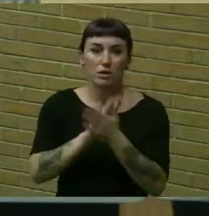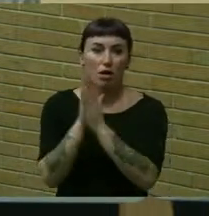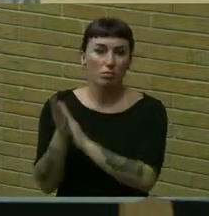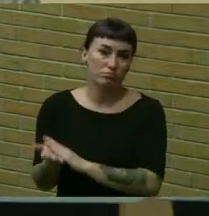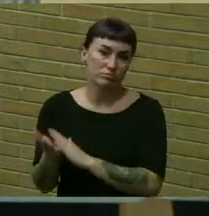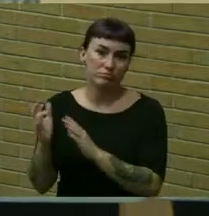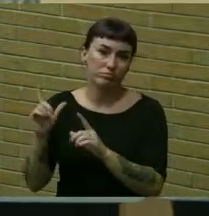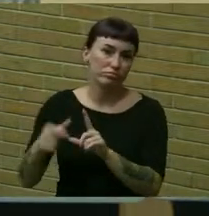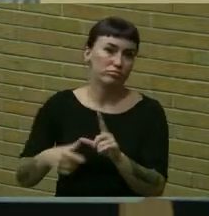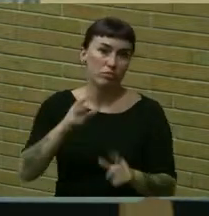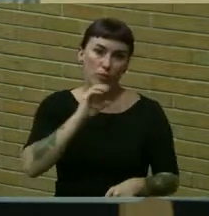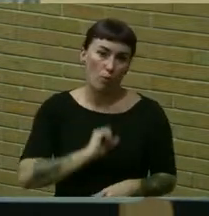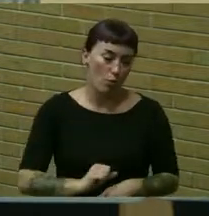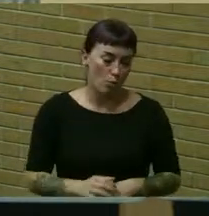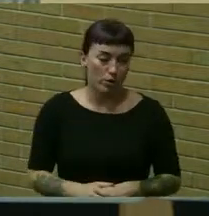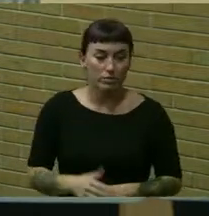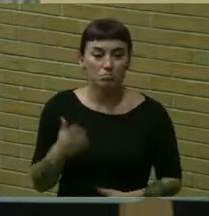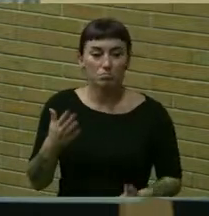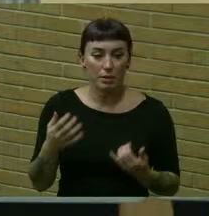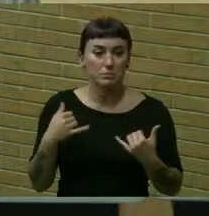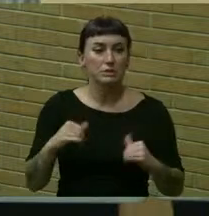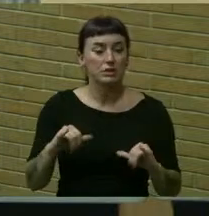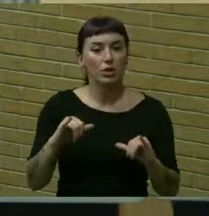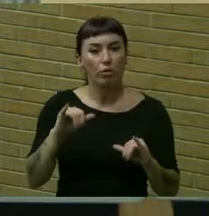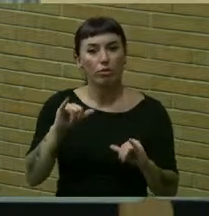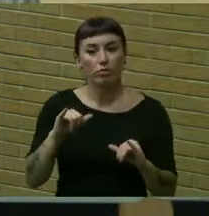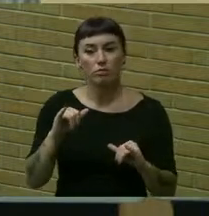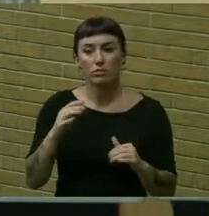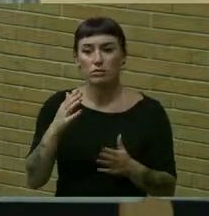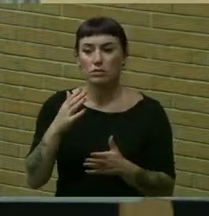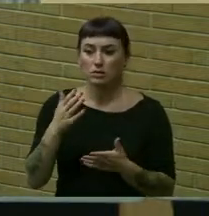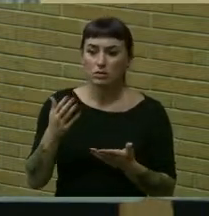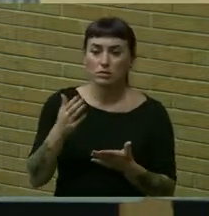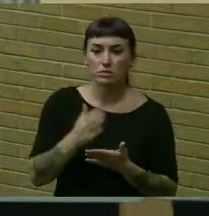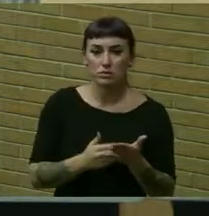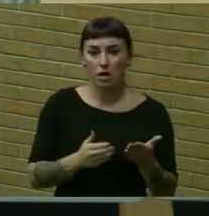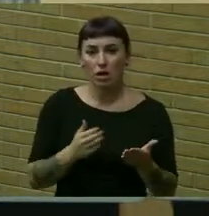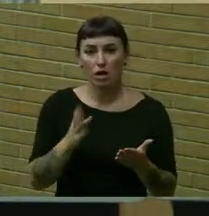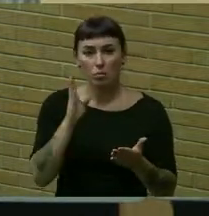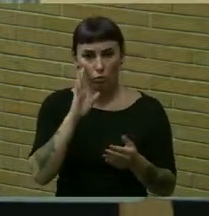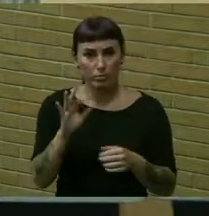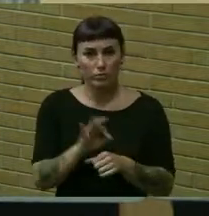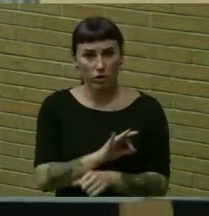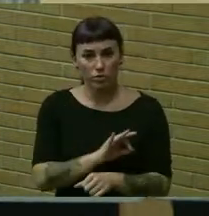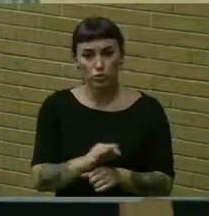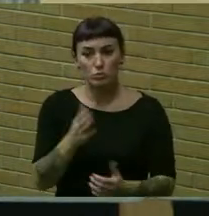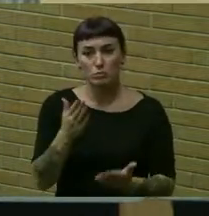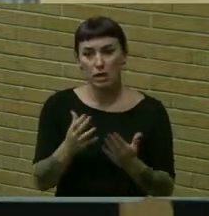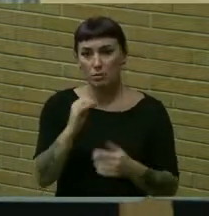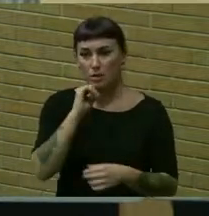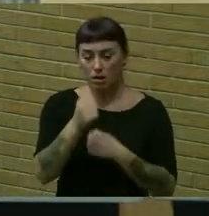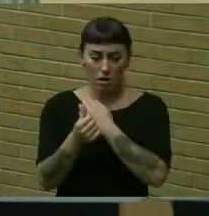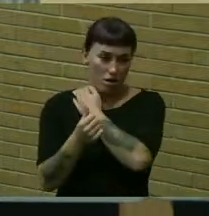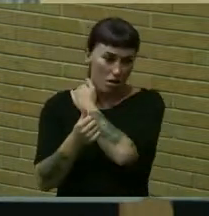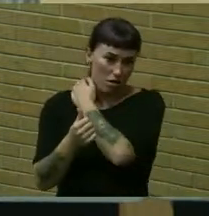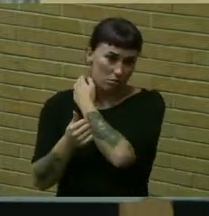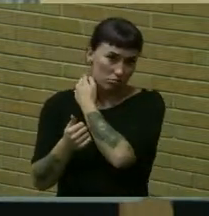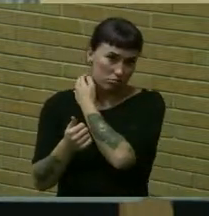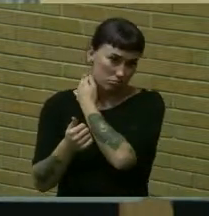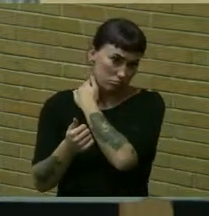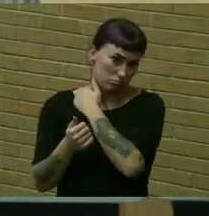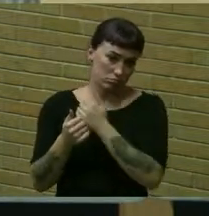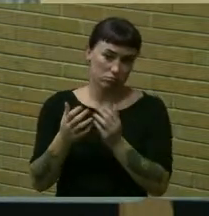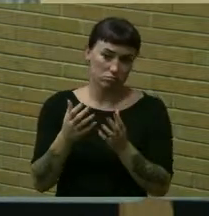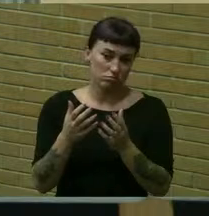obsolete although it may still at some level be functional it may not have much if